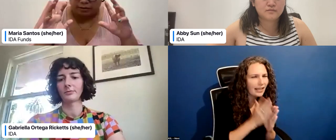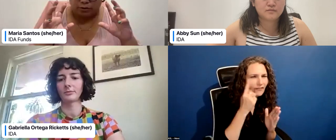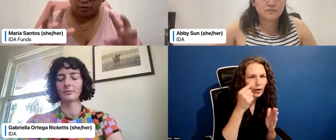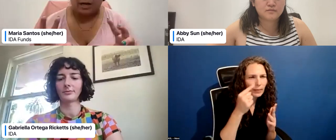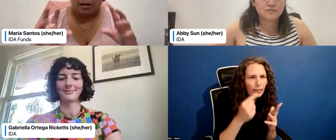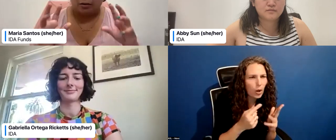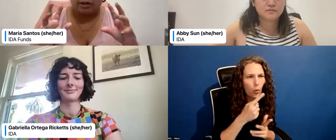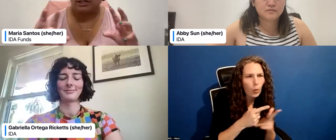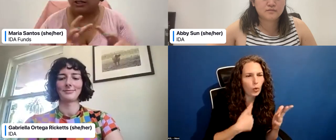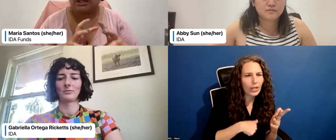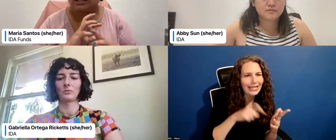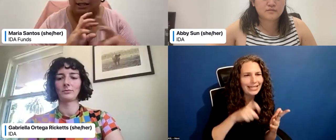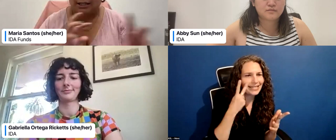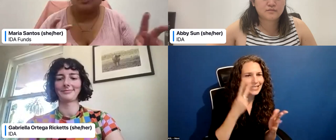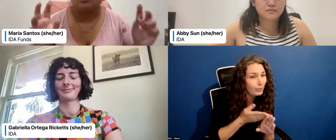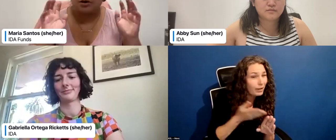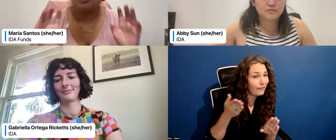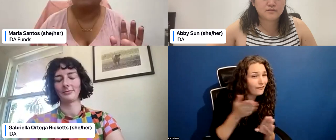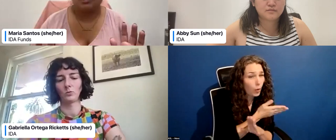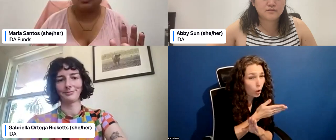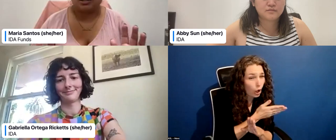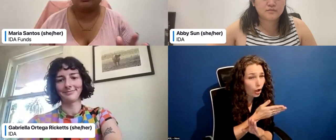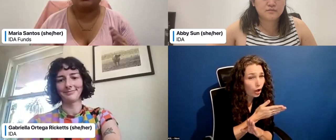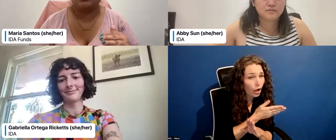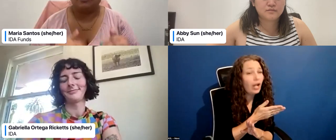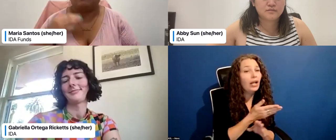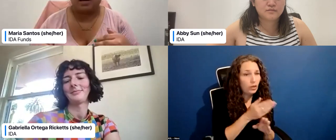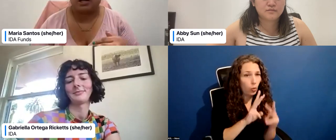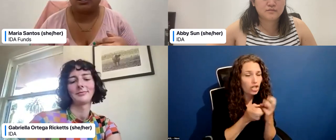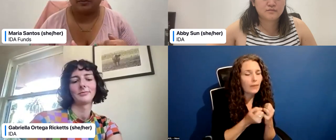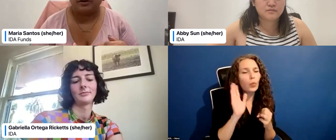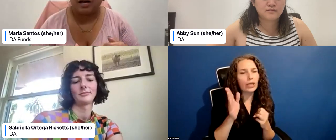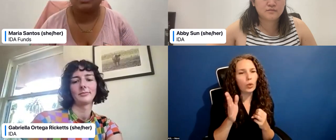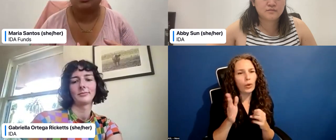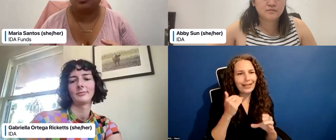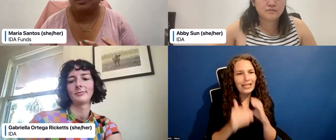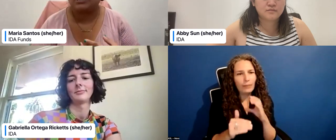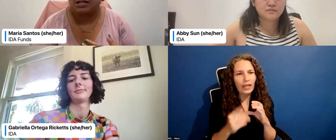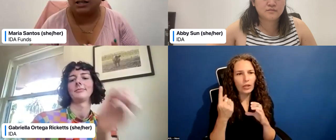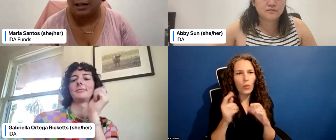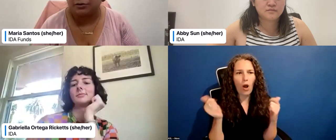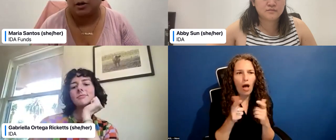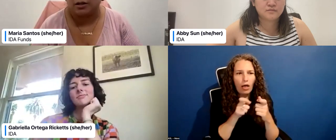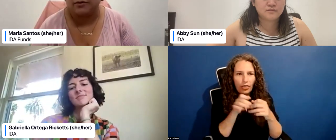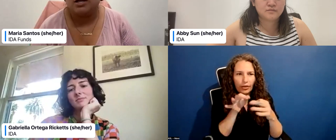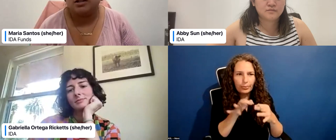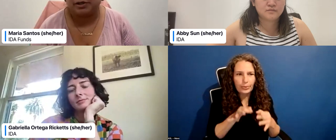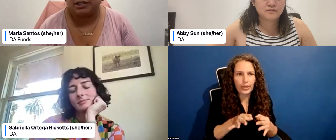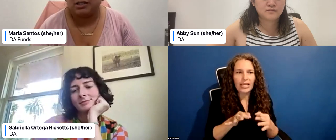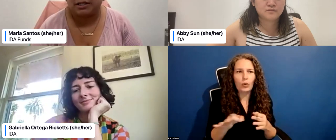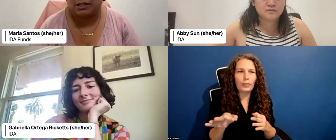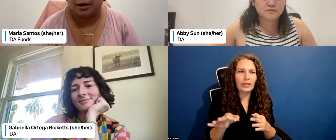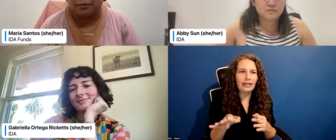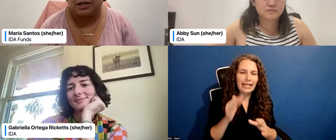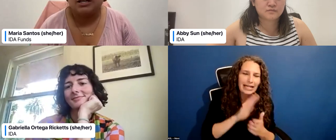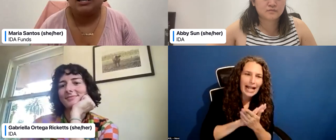and create a really clean email with all of the instructions and information about that. So we'll be sending that out to all of the